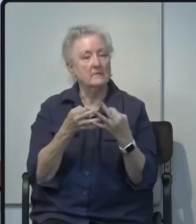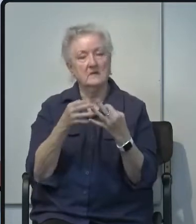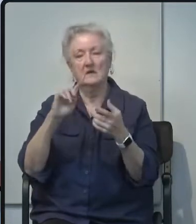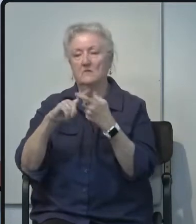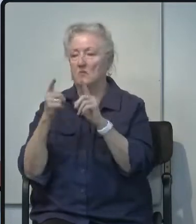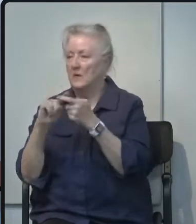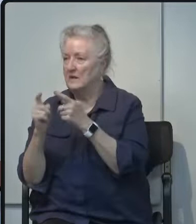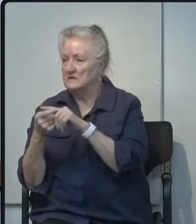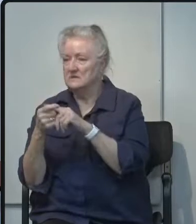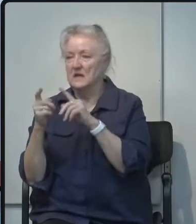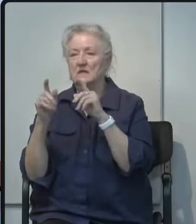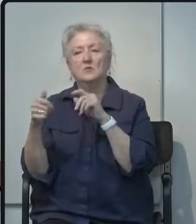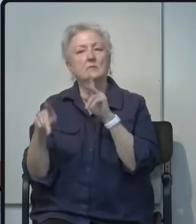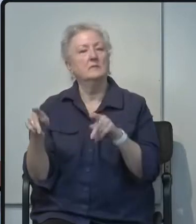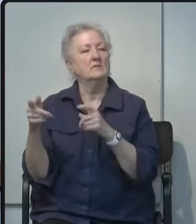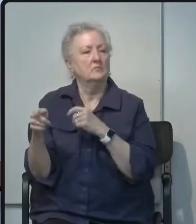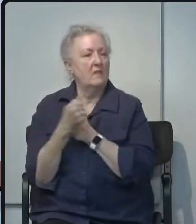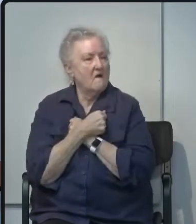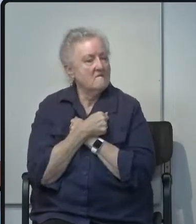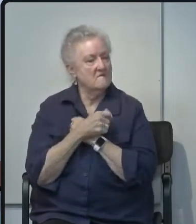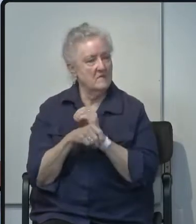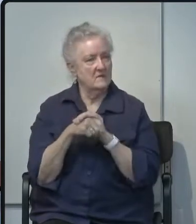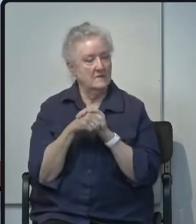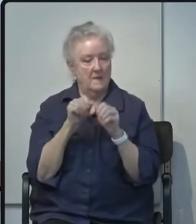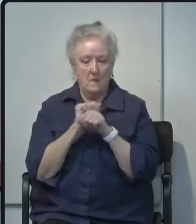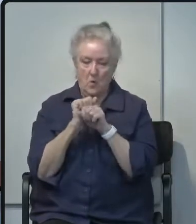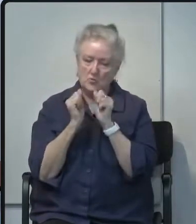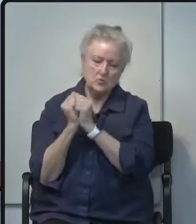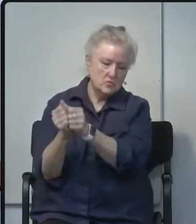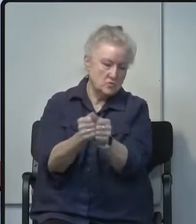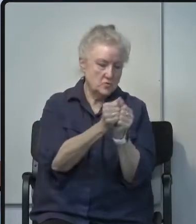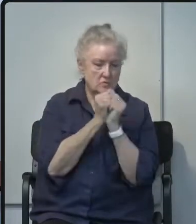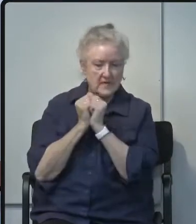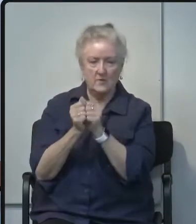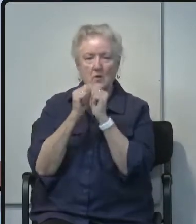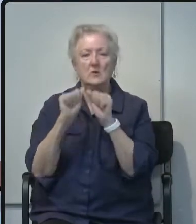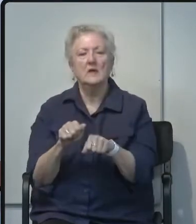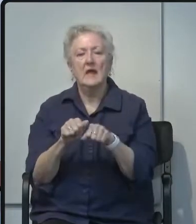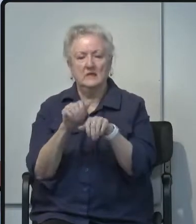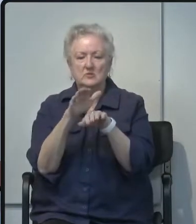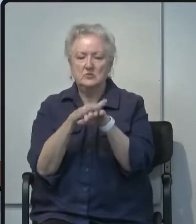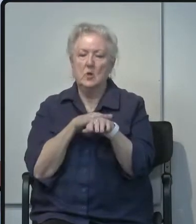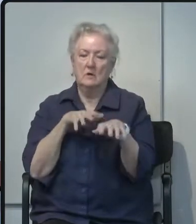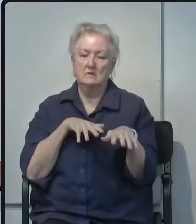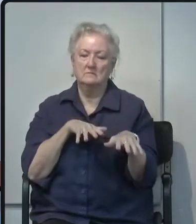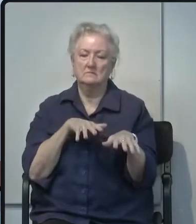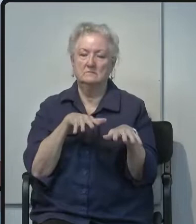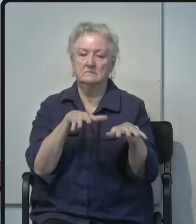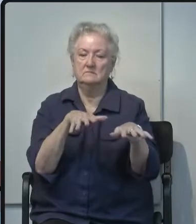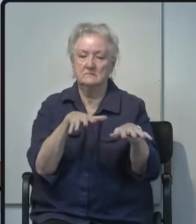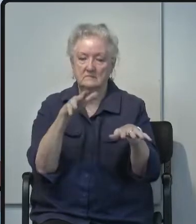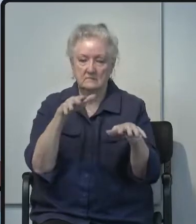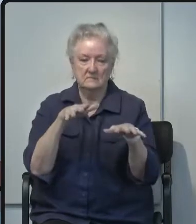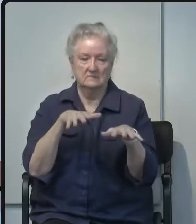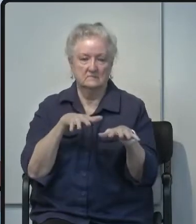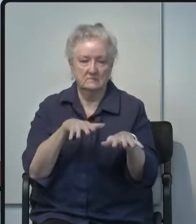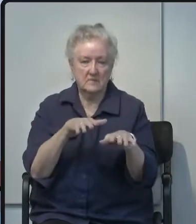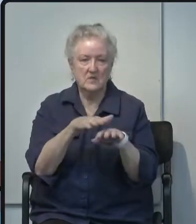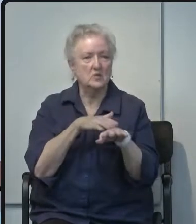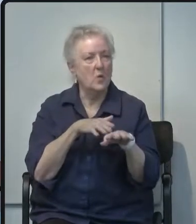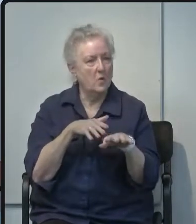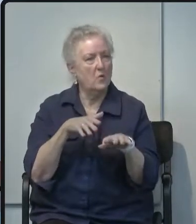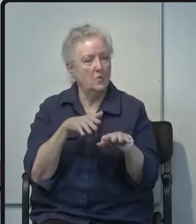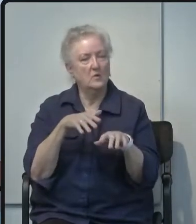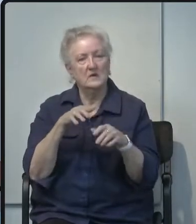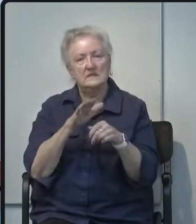ones if we all work together we can slow the spread of the virus just enough to give us time to prepare our medical system